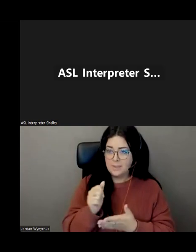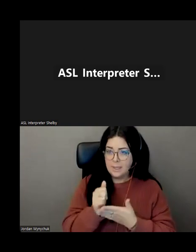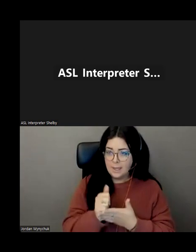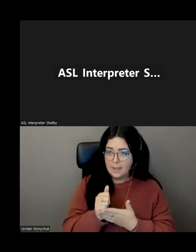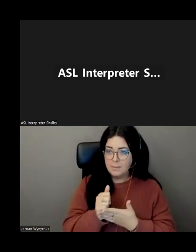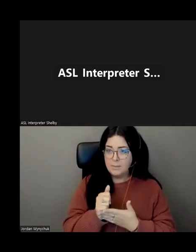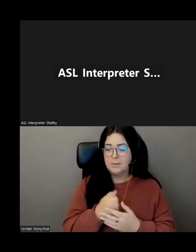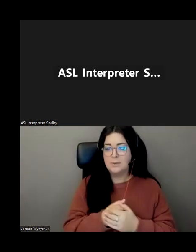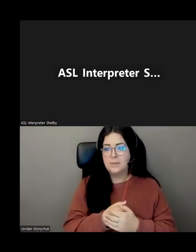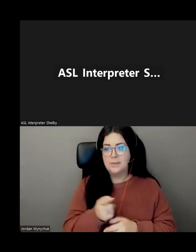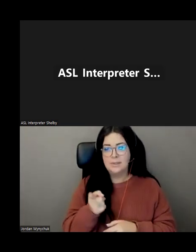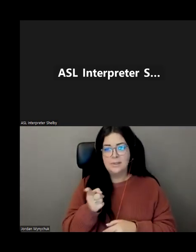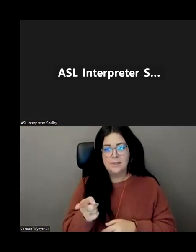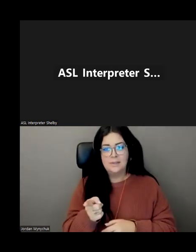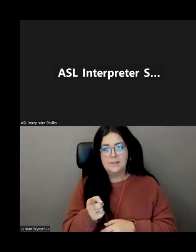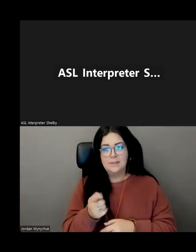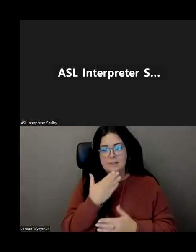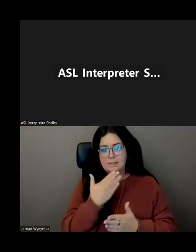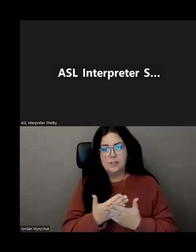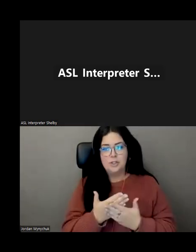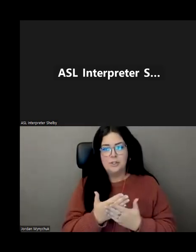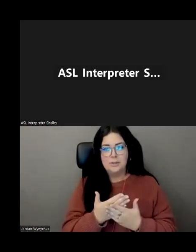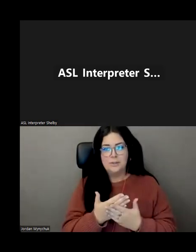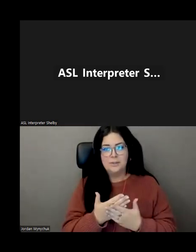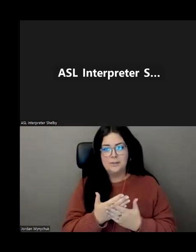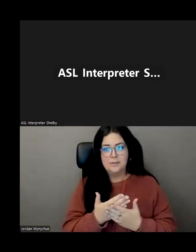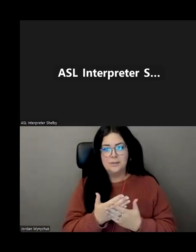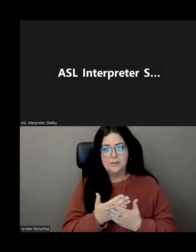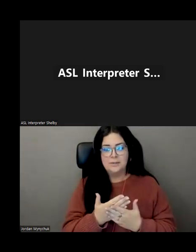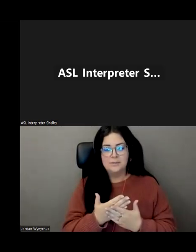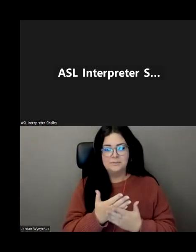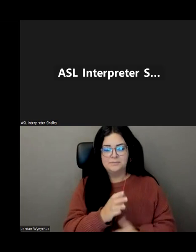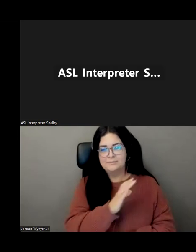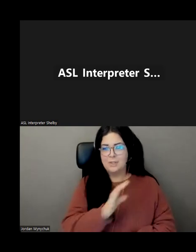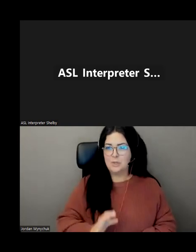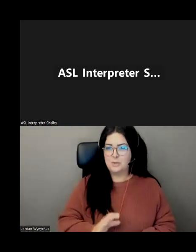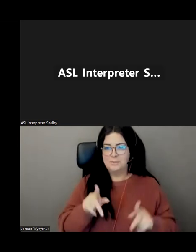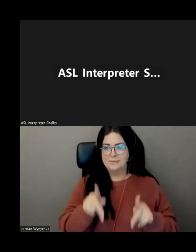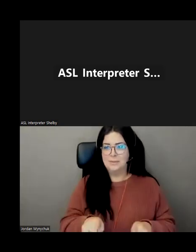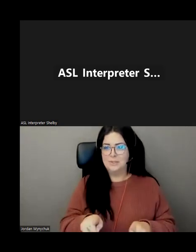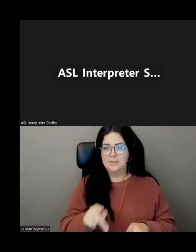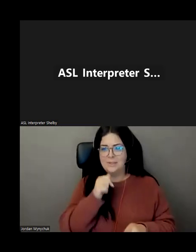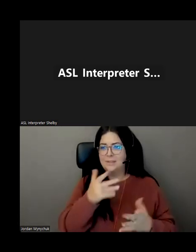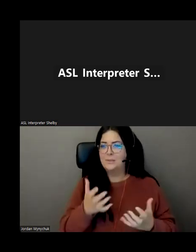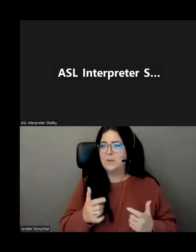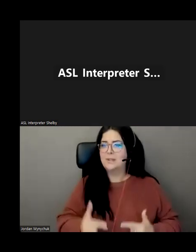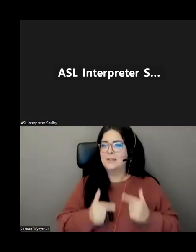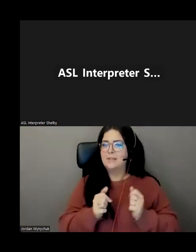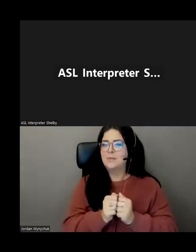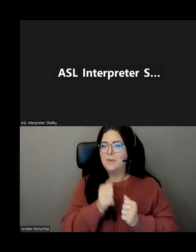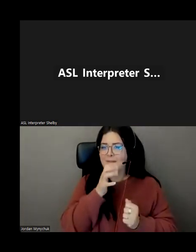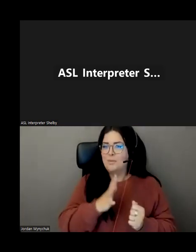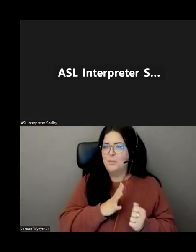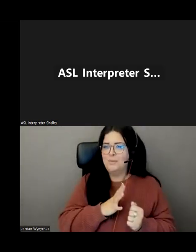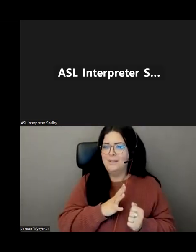a good presbyterian uh he was not going to live uh with a female personal care worker in his in his last year so he said okay